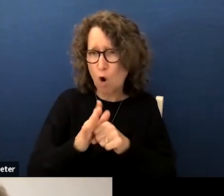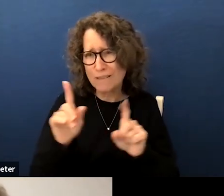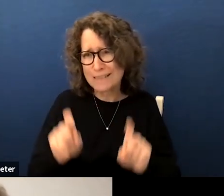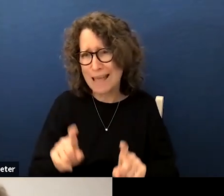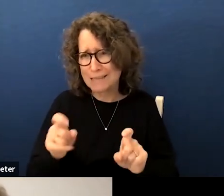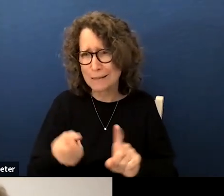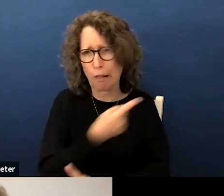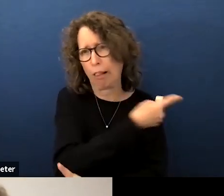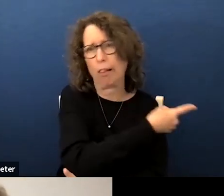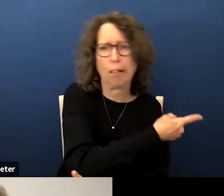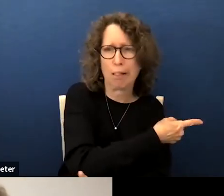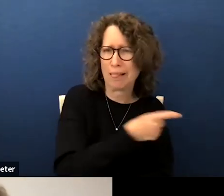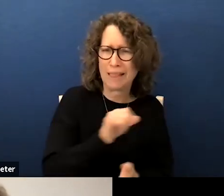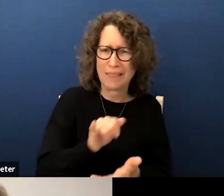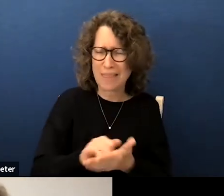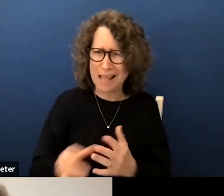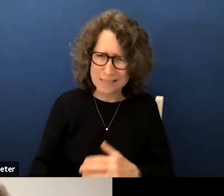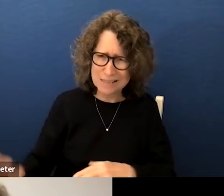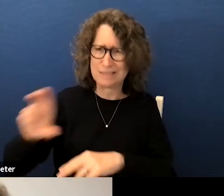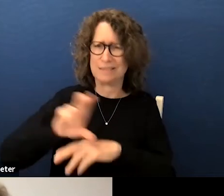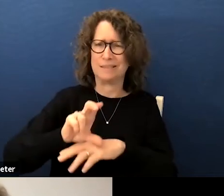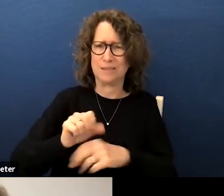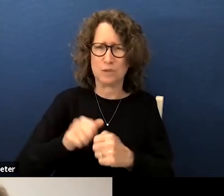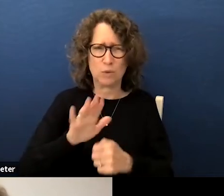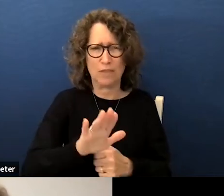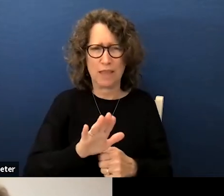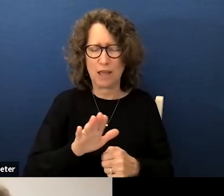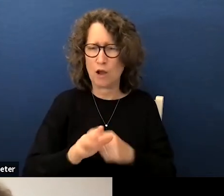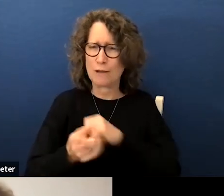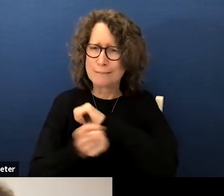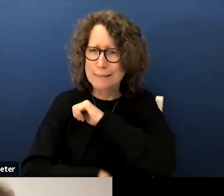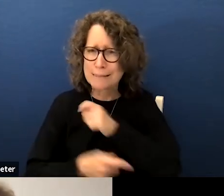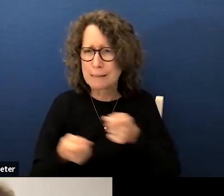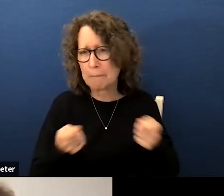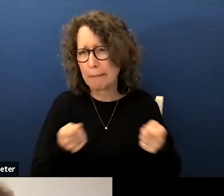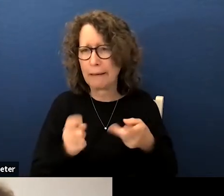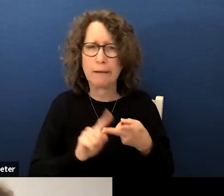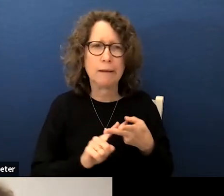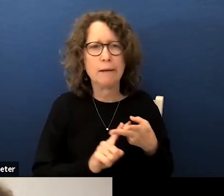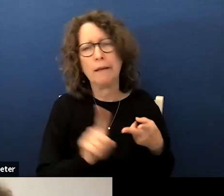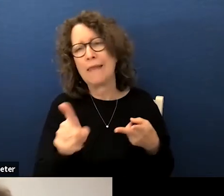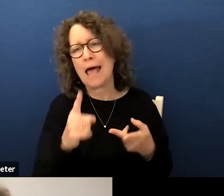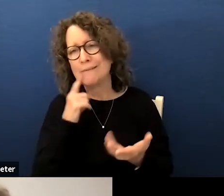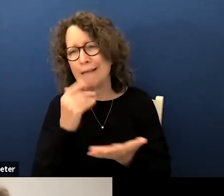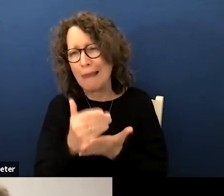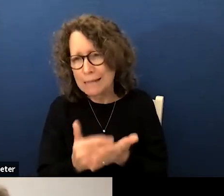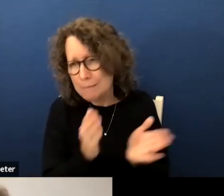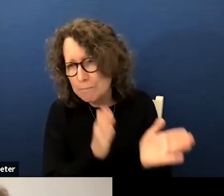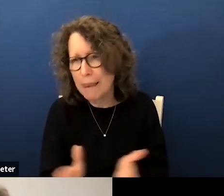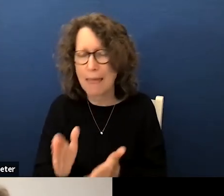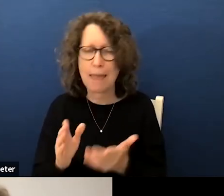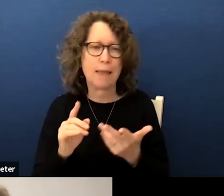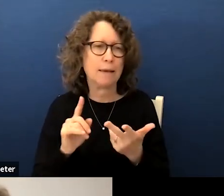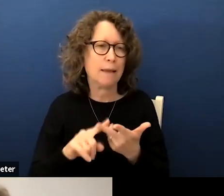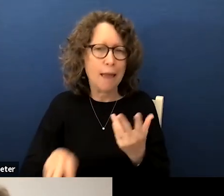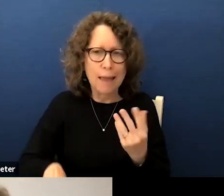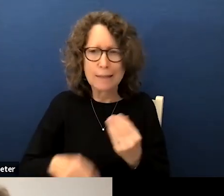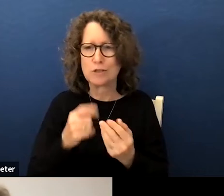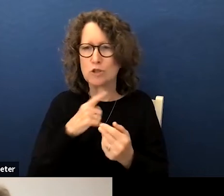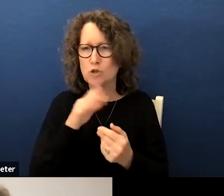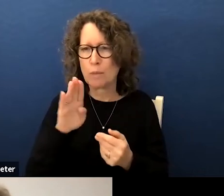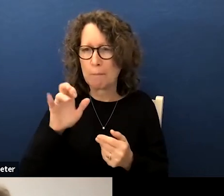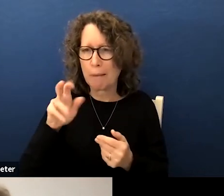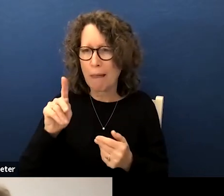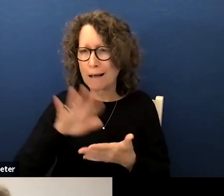that's in addition to the discipline that's in addition to their lesson plans that's in addition to the block